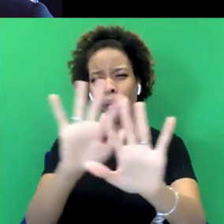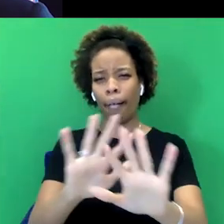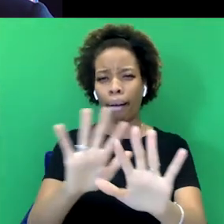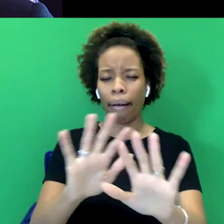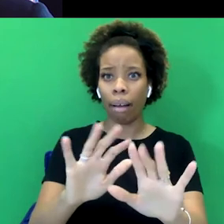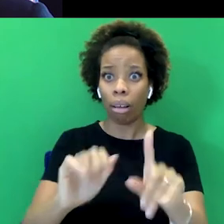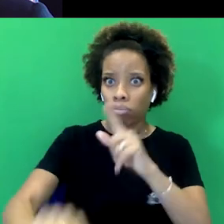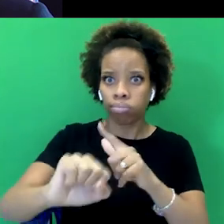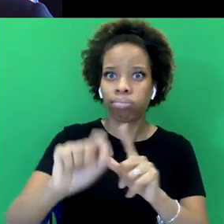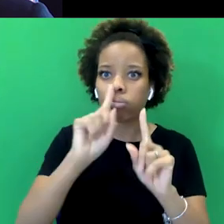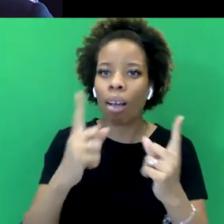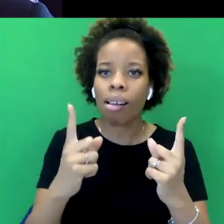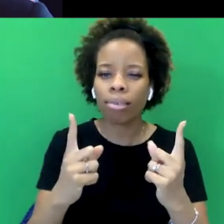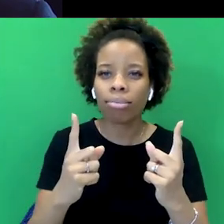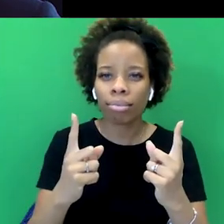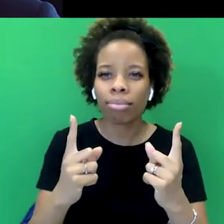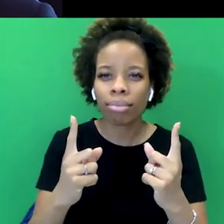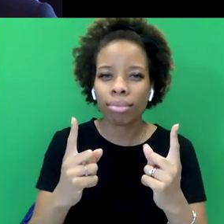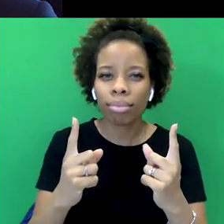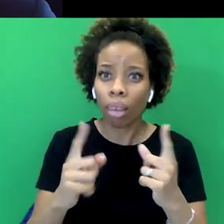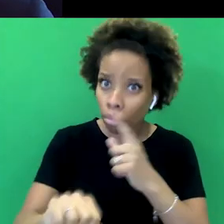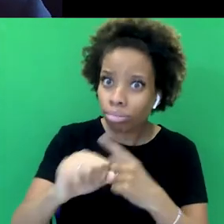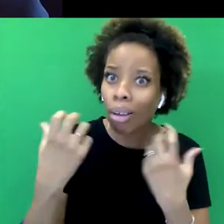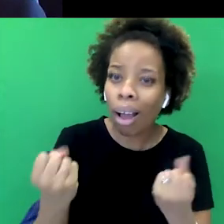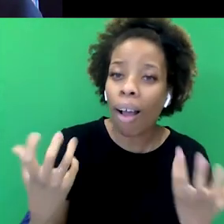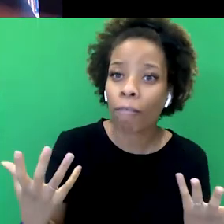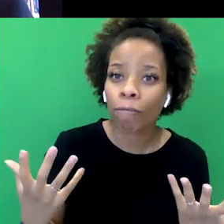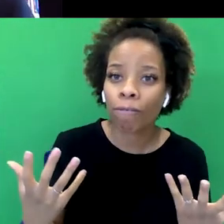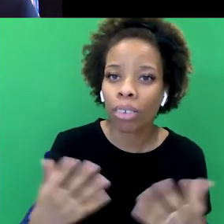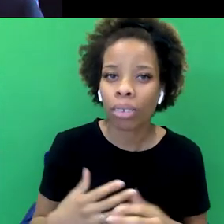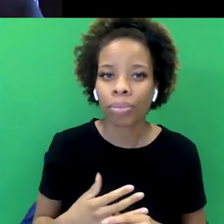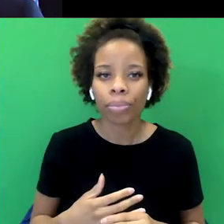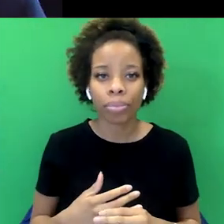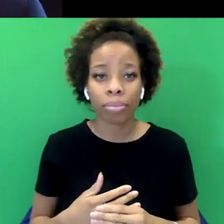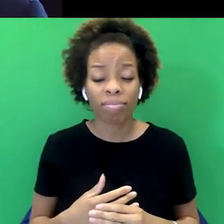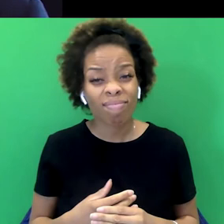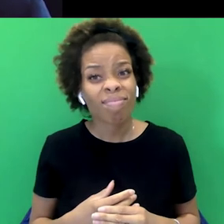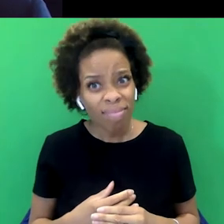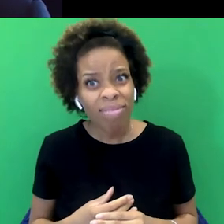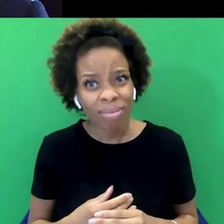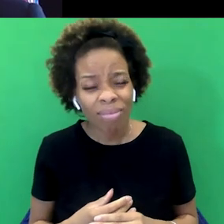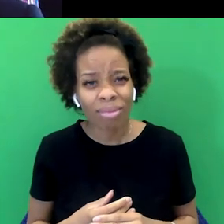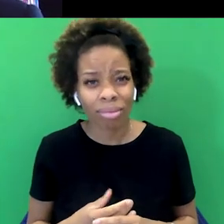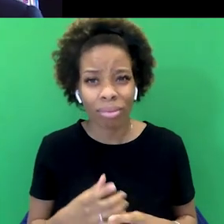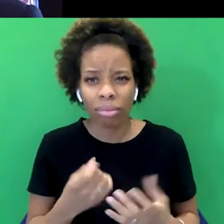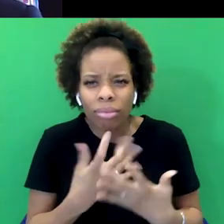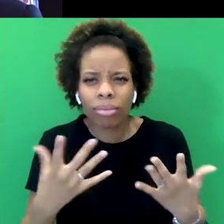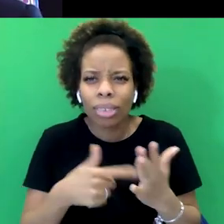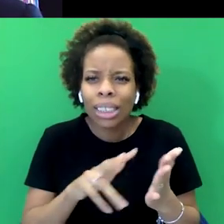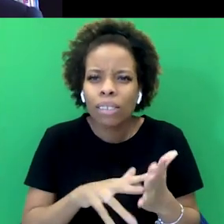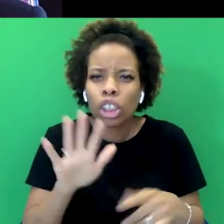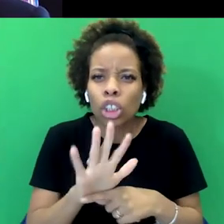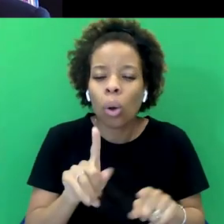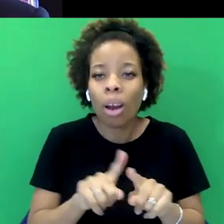empire. And you see it in very, actually, much more basic, popular TV shows like Rick